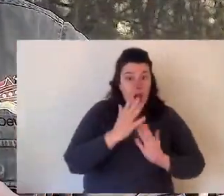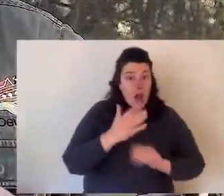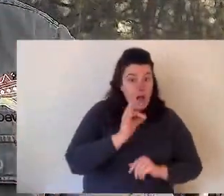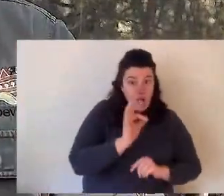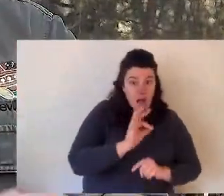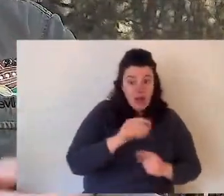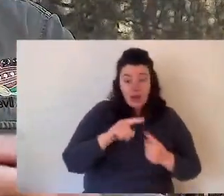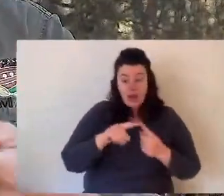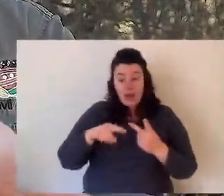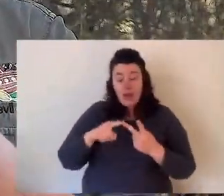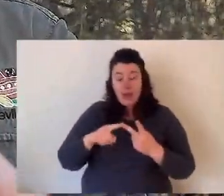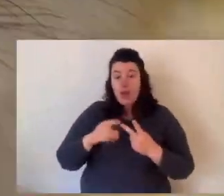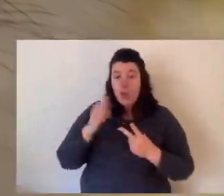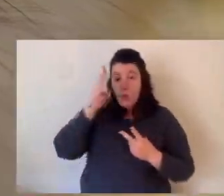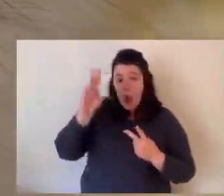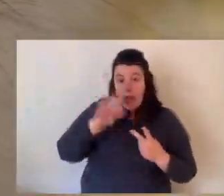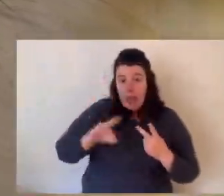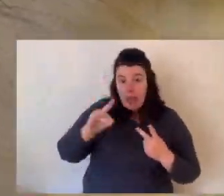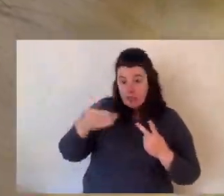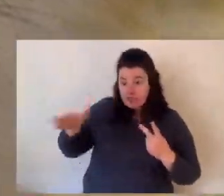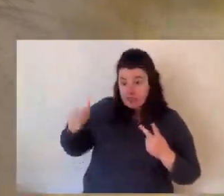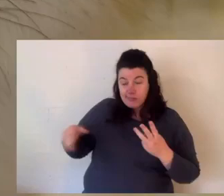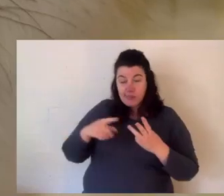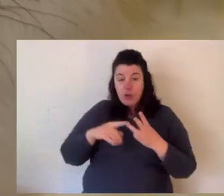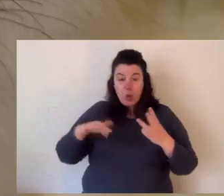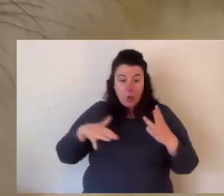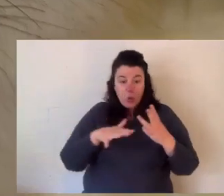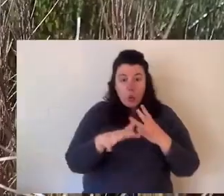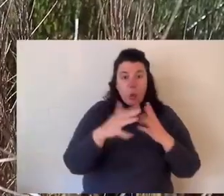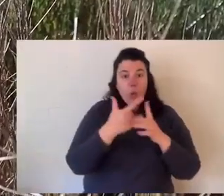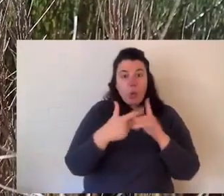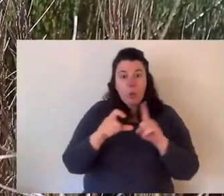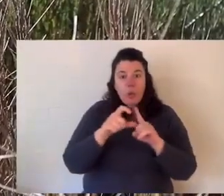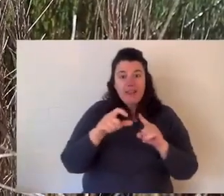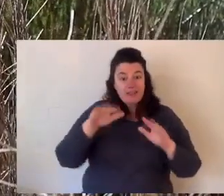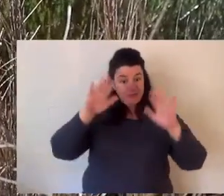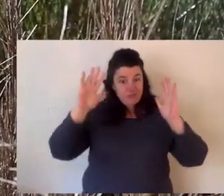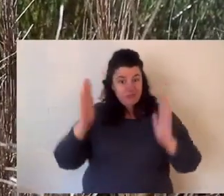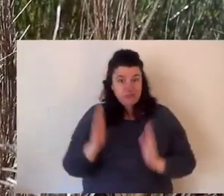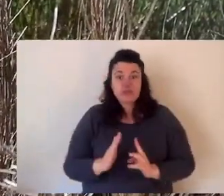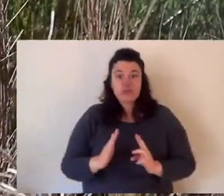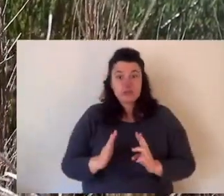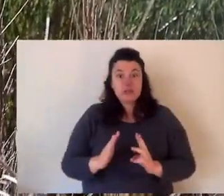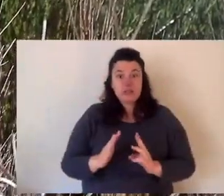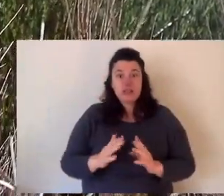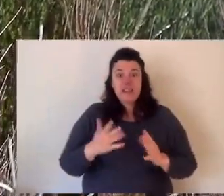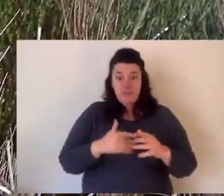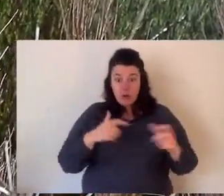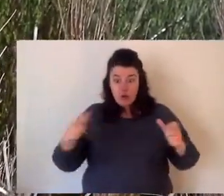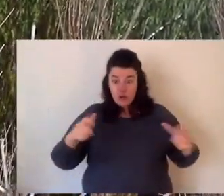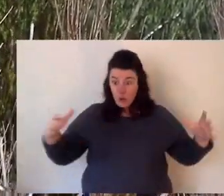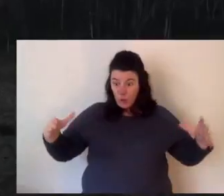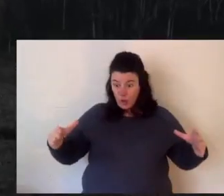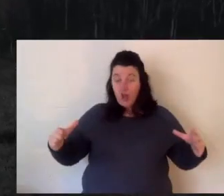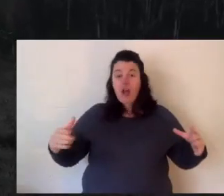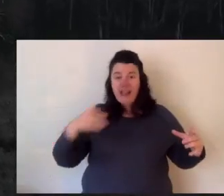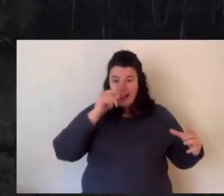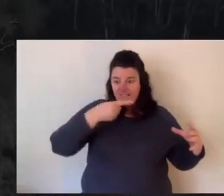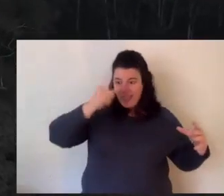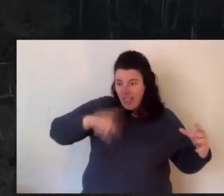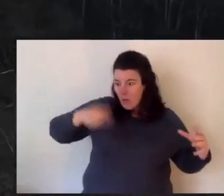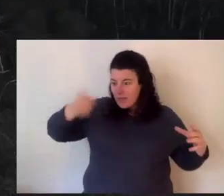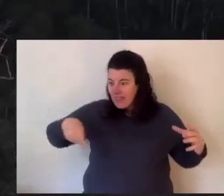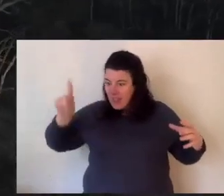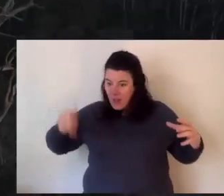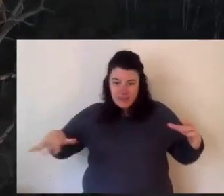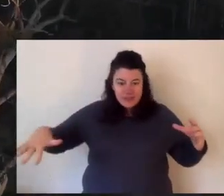control is the threat of fire, is the threat of feral pest, is the threat of invasive weeds. By controlling them, we can